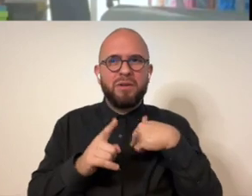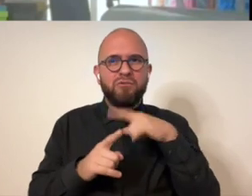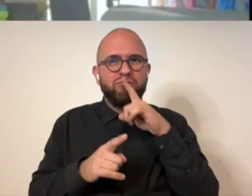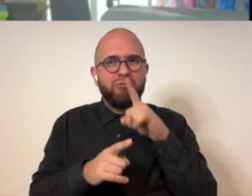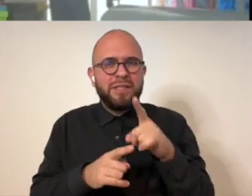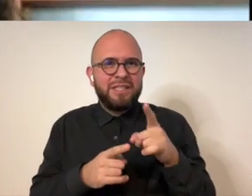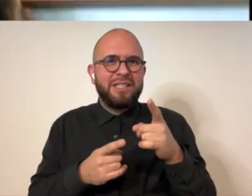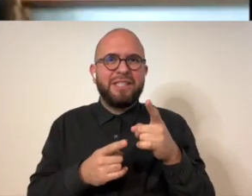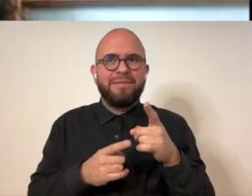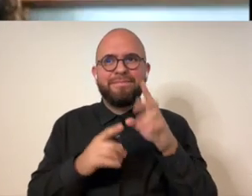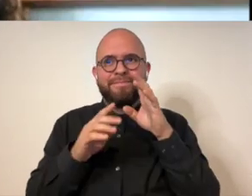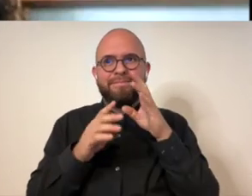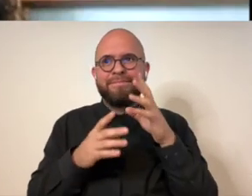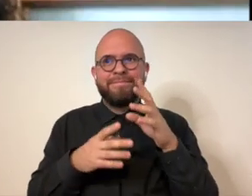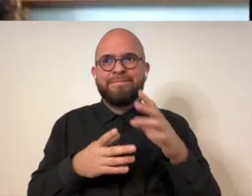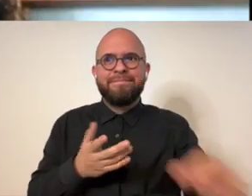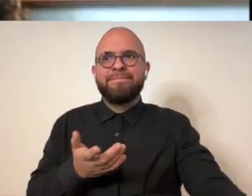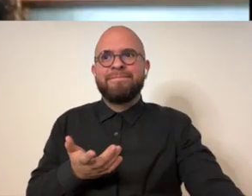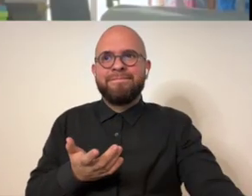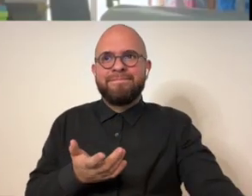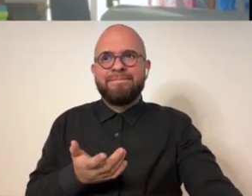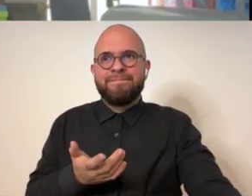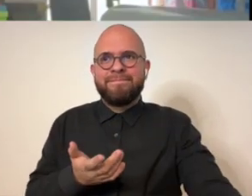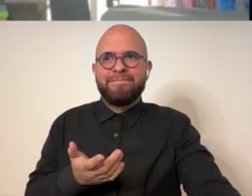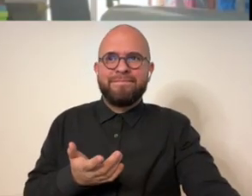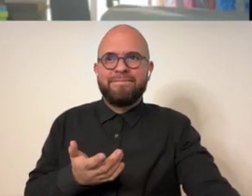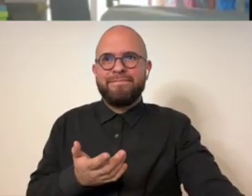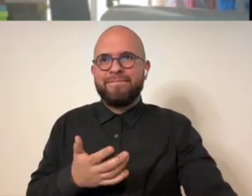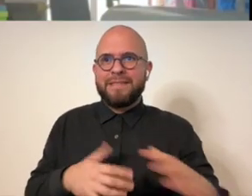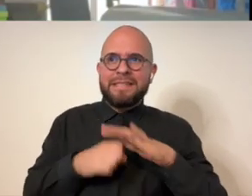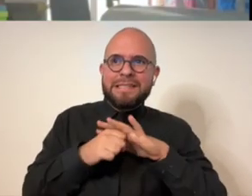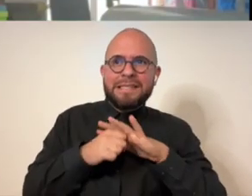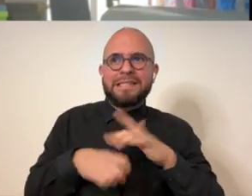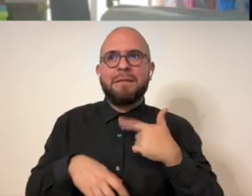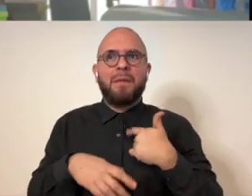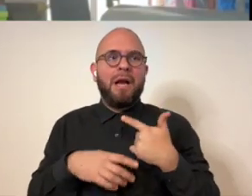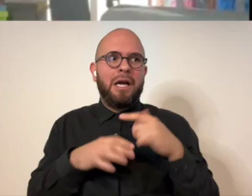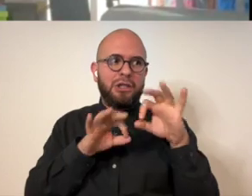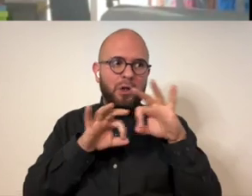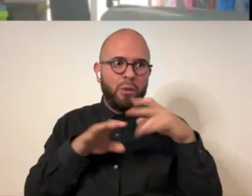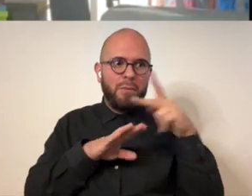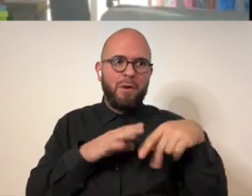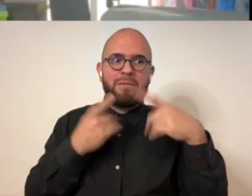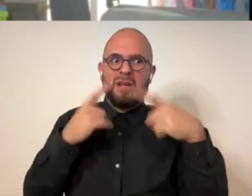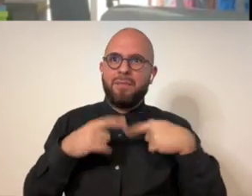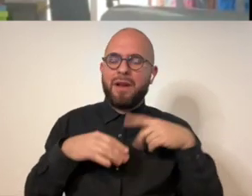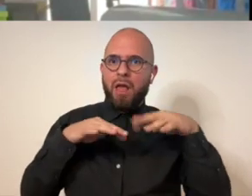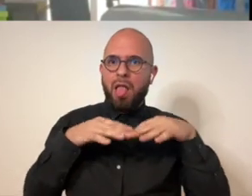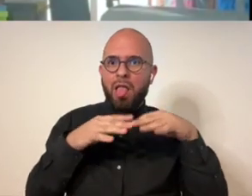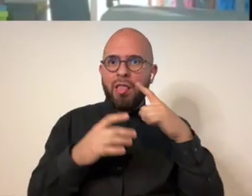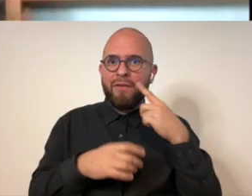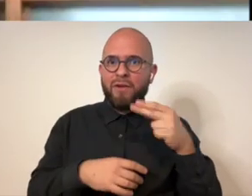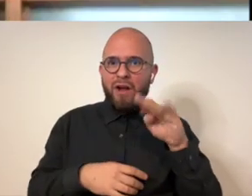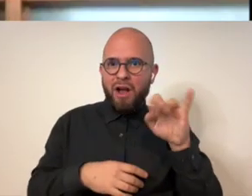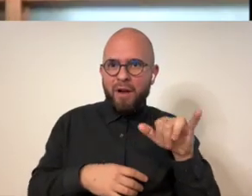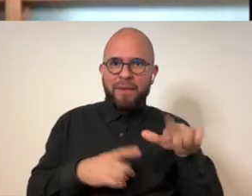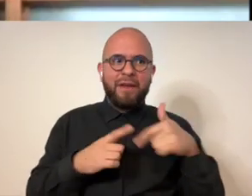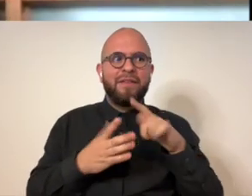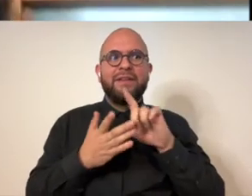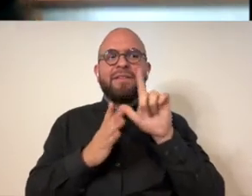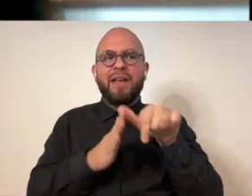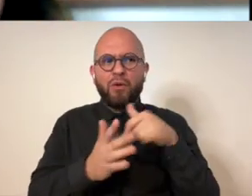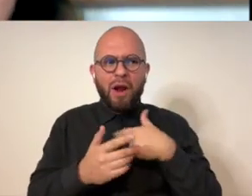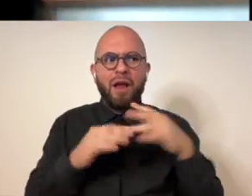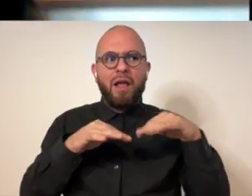i'm a technical writer okay but i was really pissed off doing my degree program so i started sewing as a hobby to take